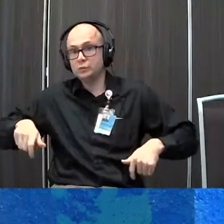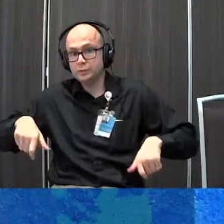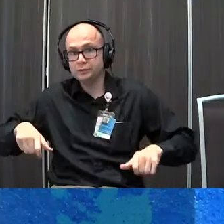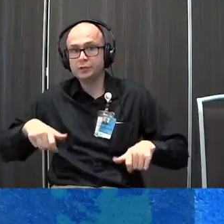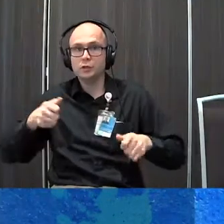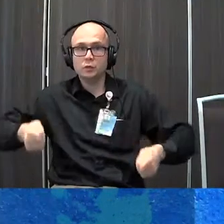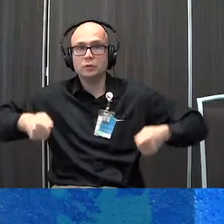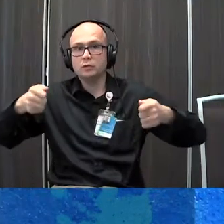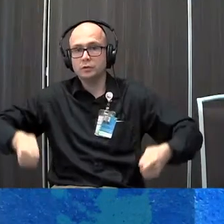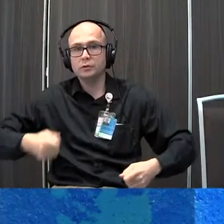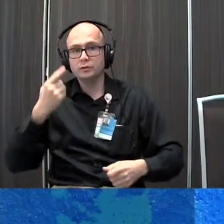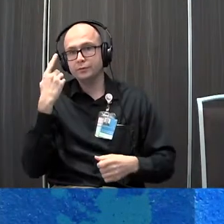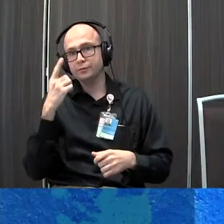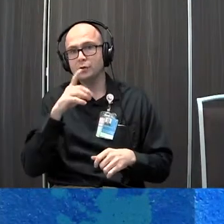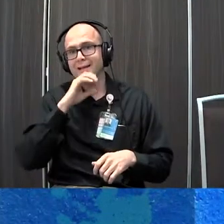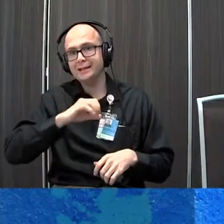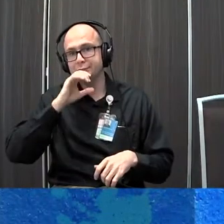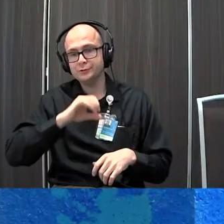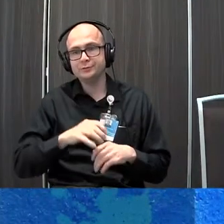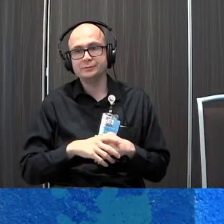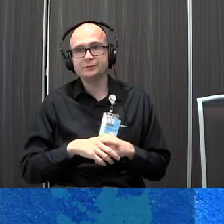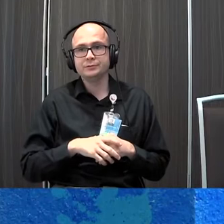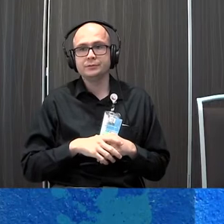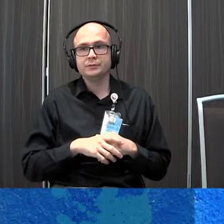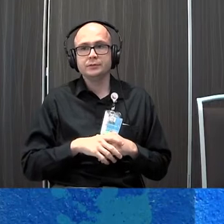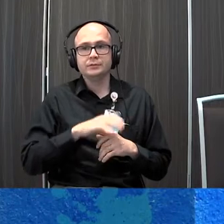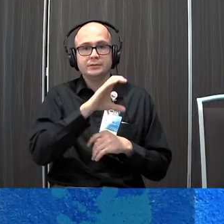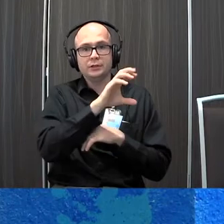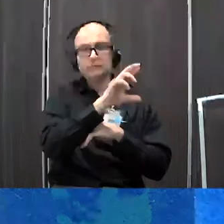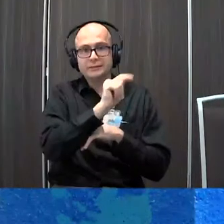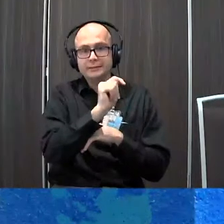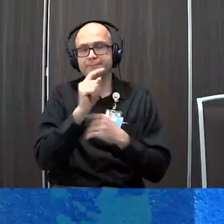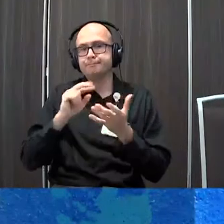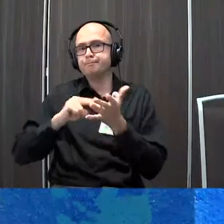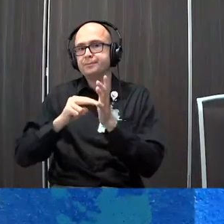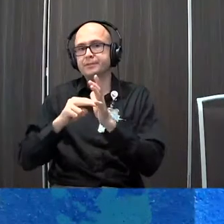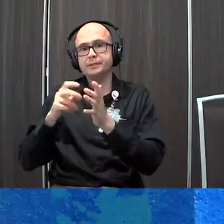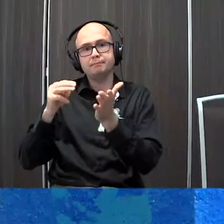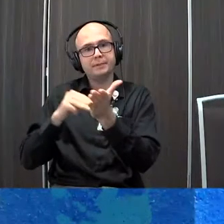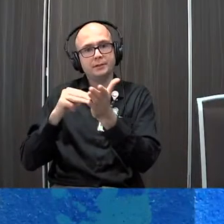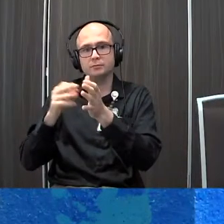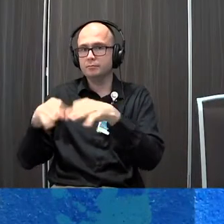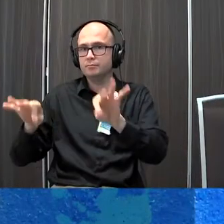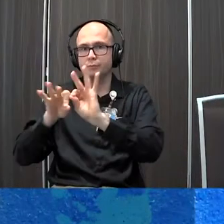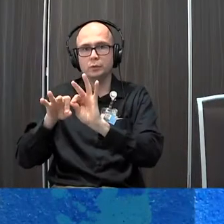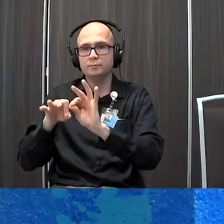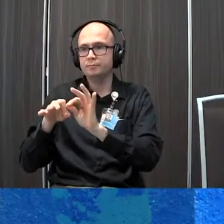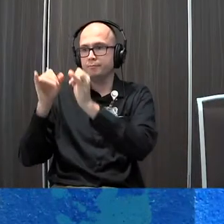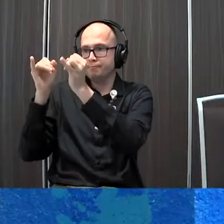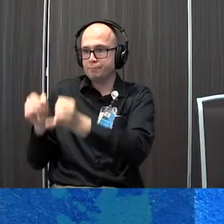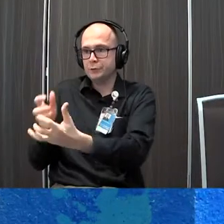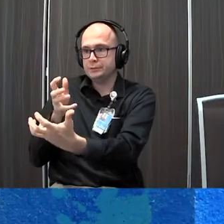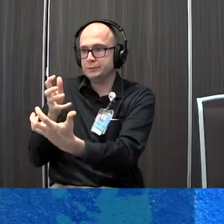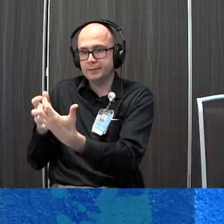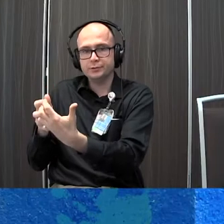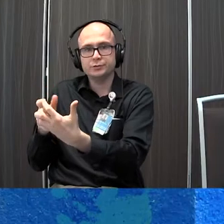a walker for her mobility as she's aging the complex rehab technology is medically necessary equipment that is individually configured to meet a